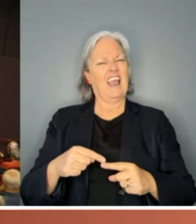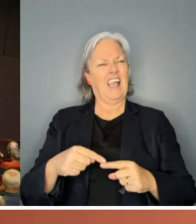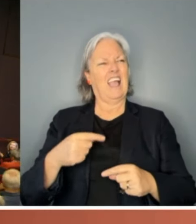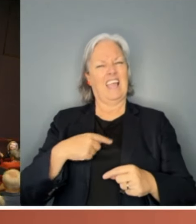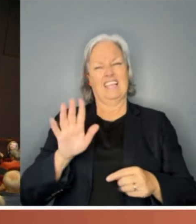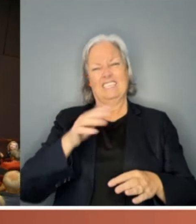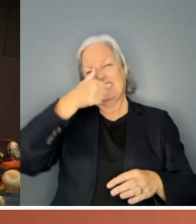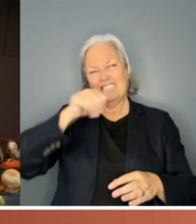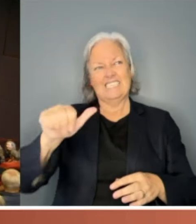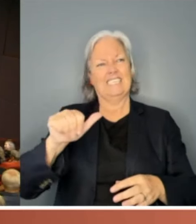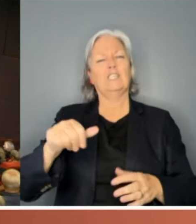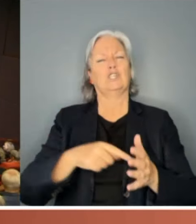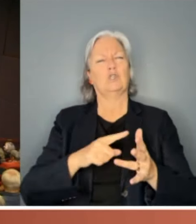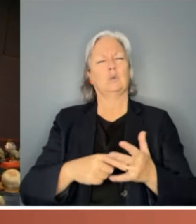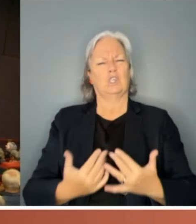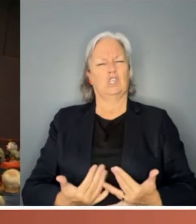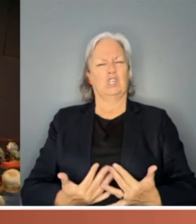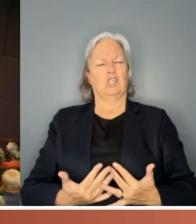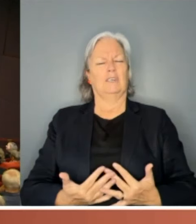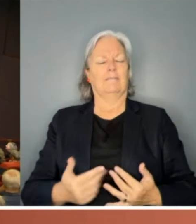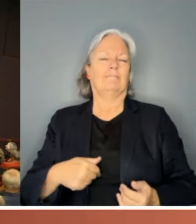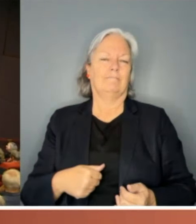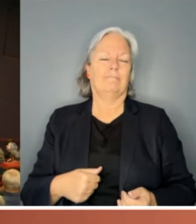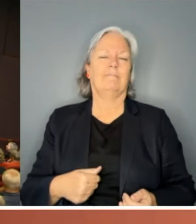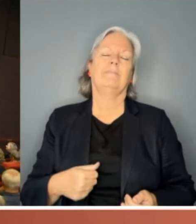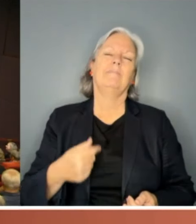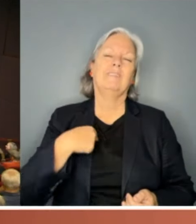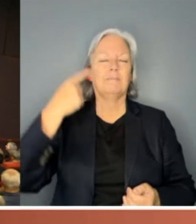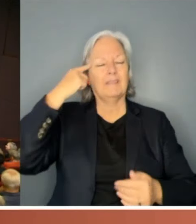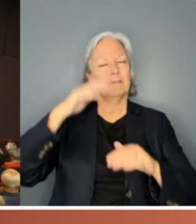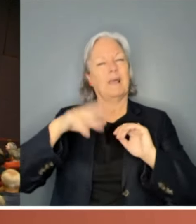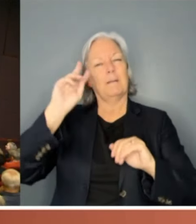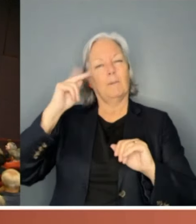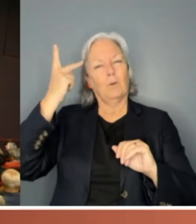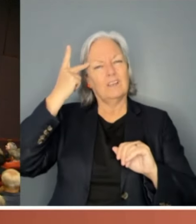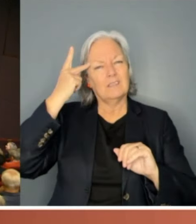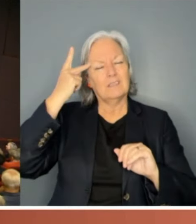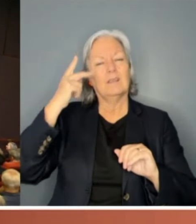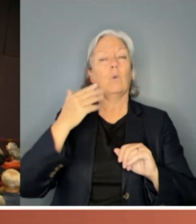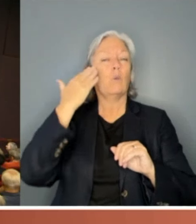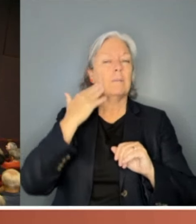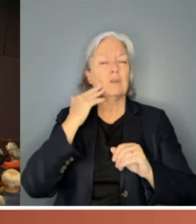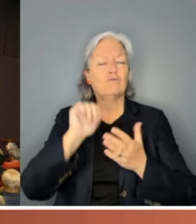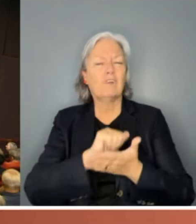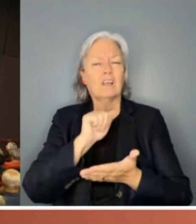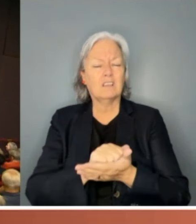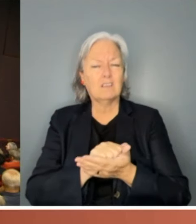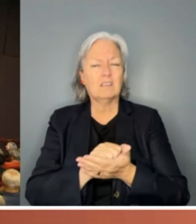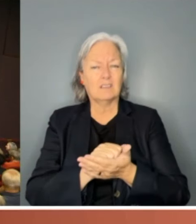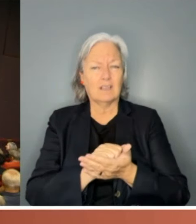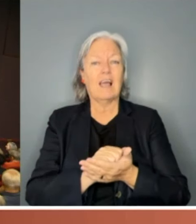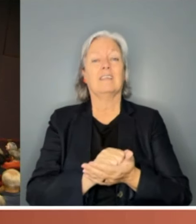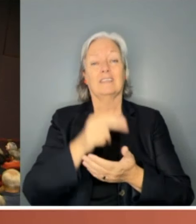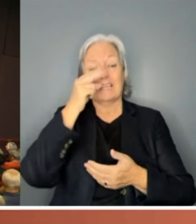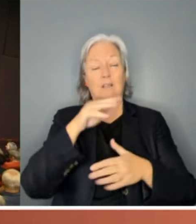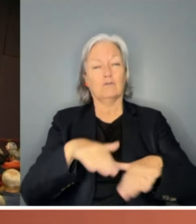it. Because I've always looked at politics and women's rights through the eyes of very young children who I've worked